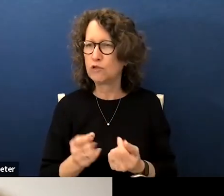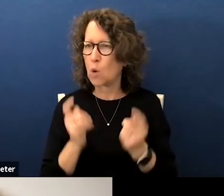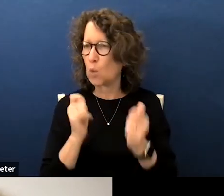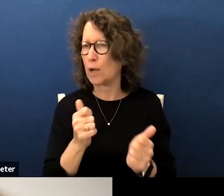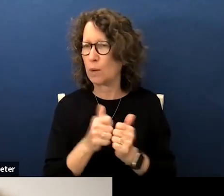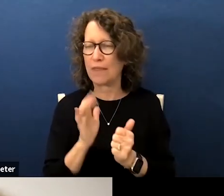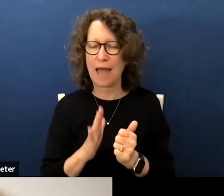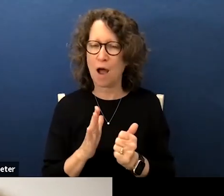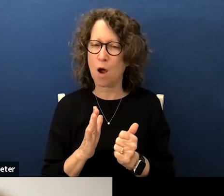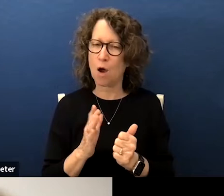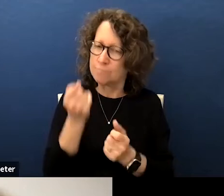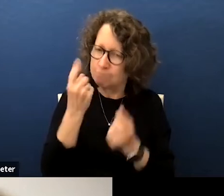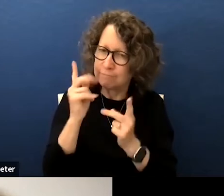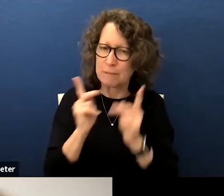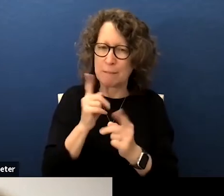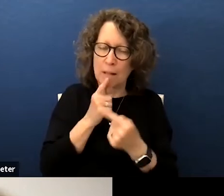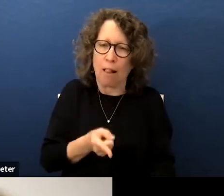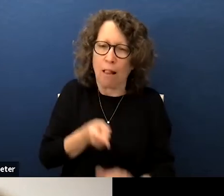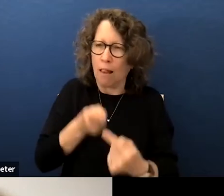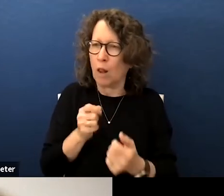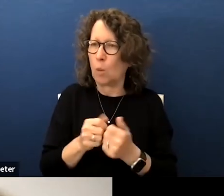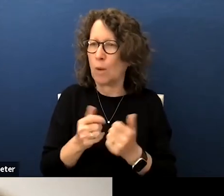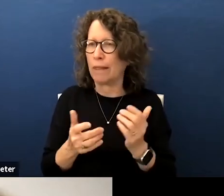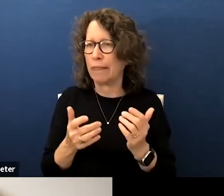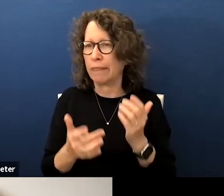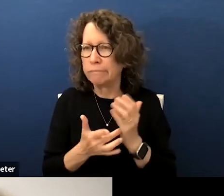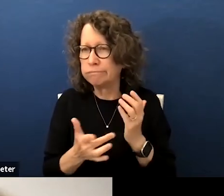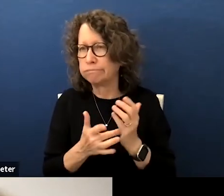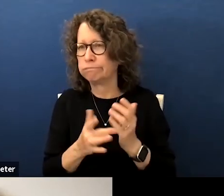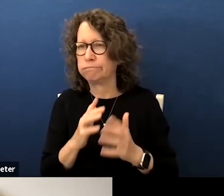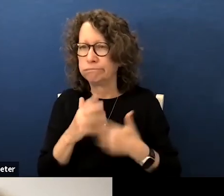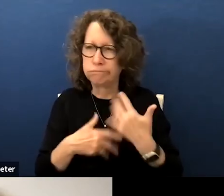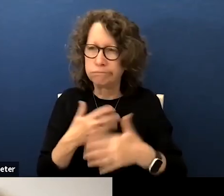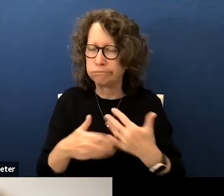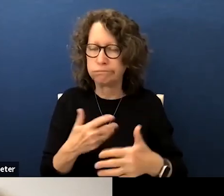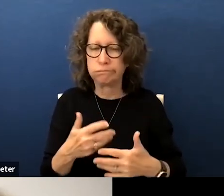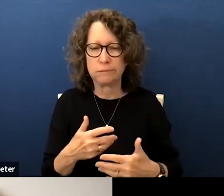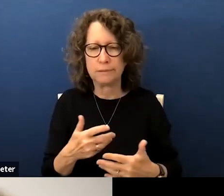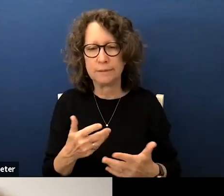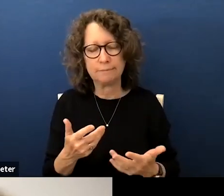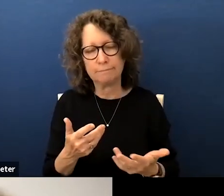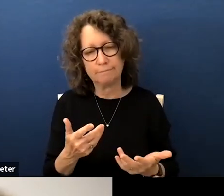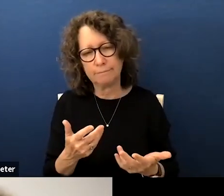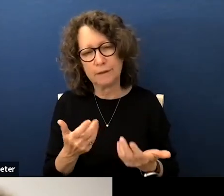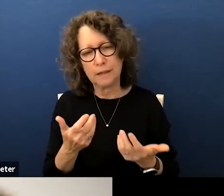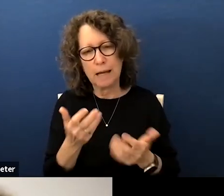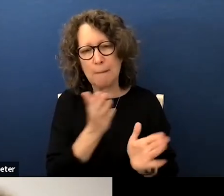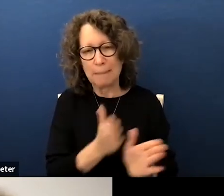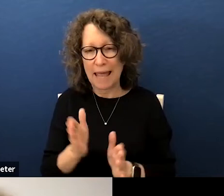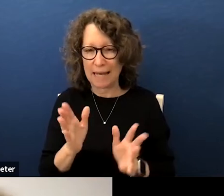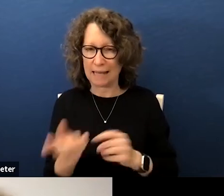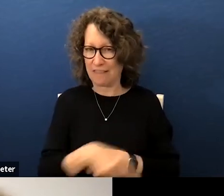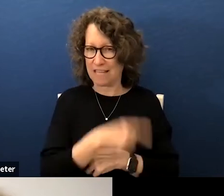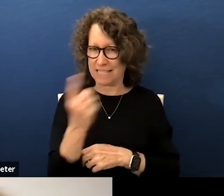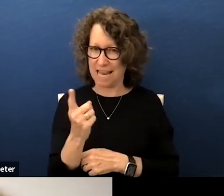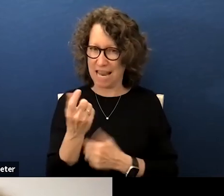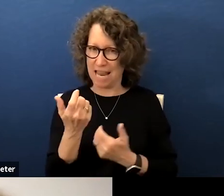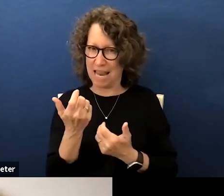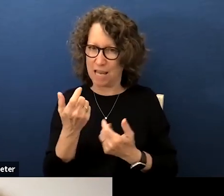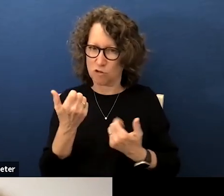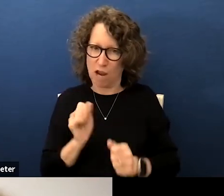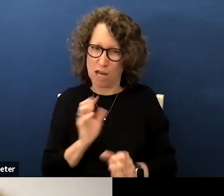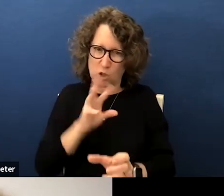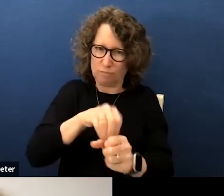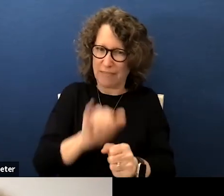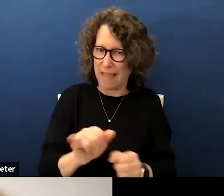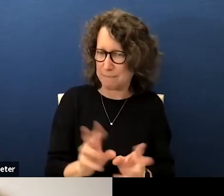any regard to the people that have been taking their time and you know planning their day around this meeting to try to come speak that we don't